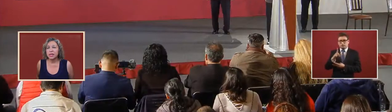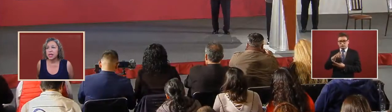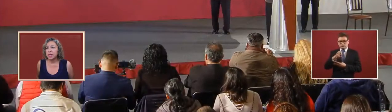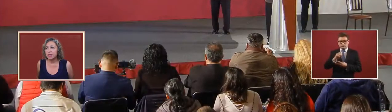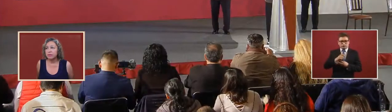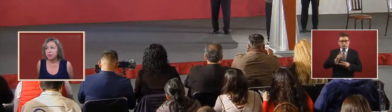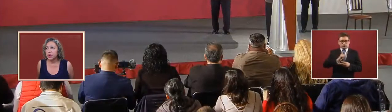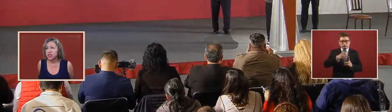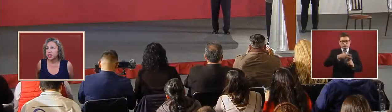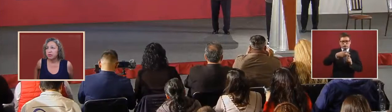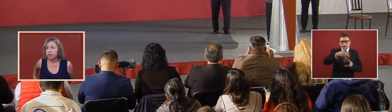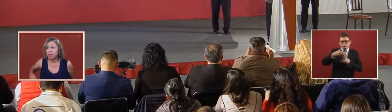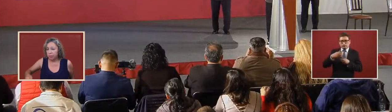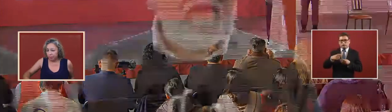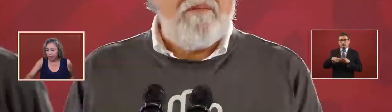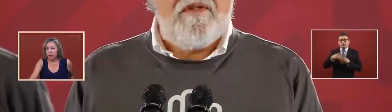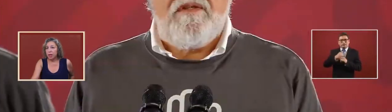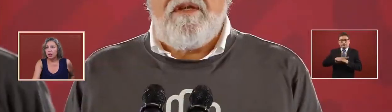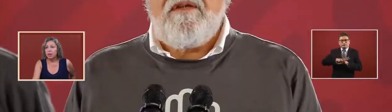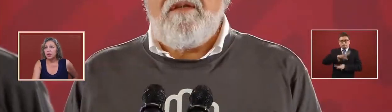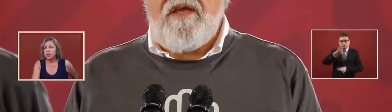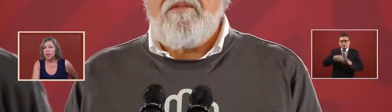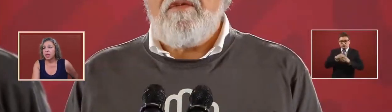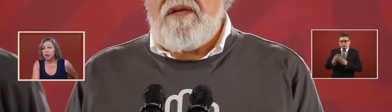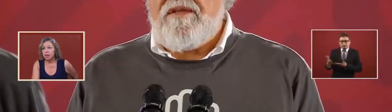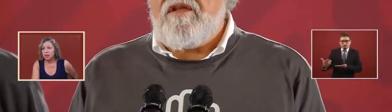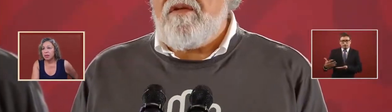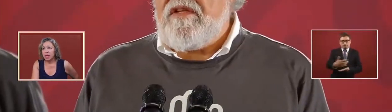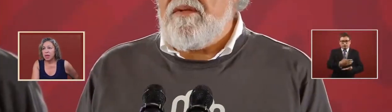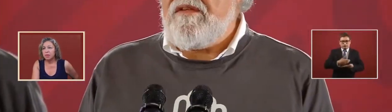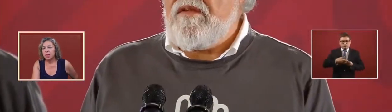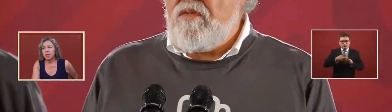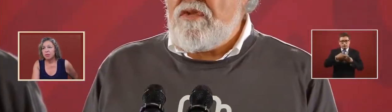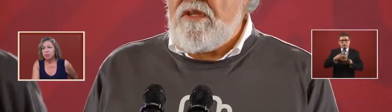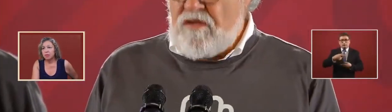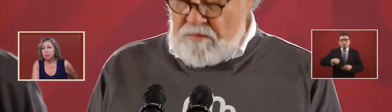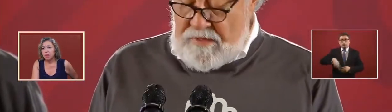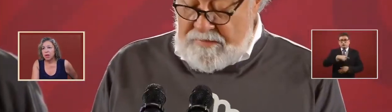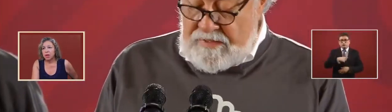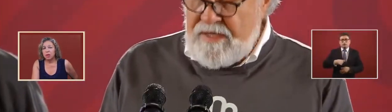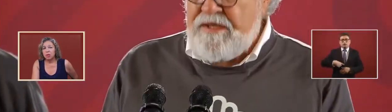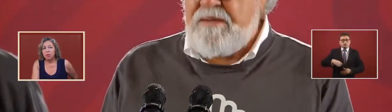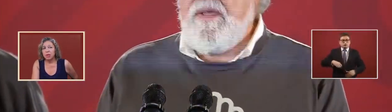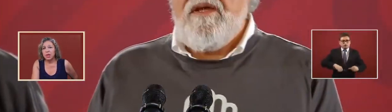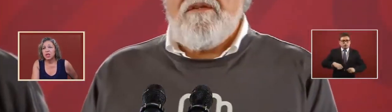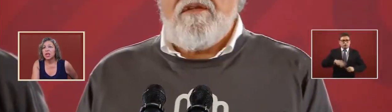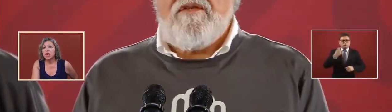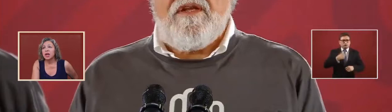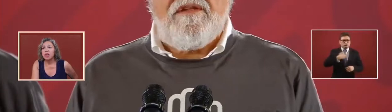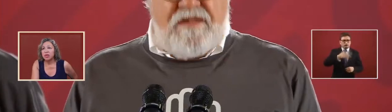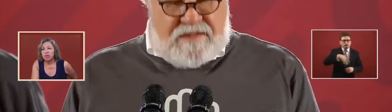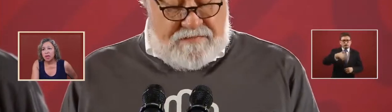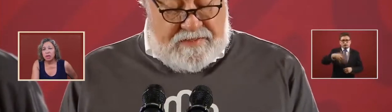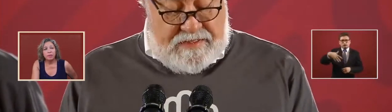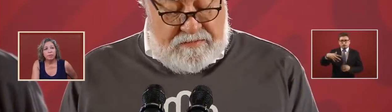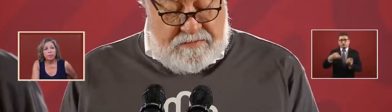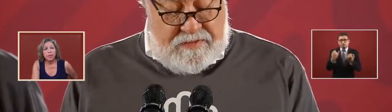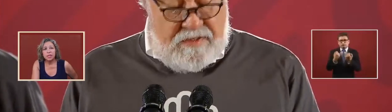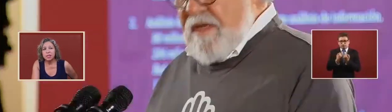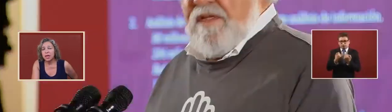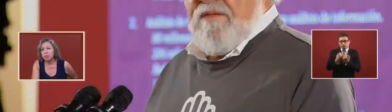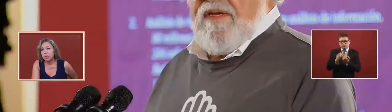like they had taken the information from where they they had been they had looking unearthing